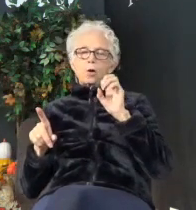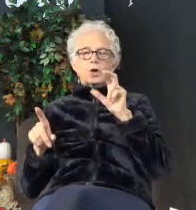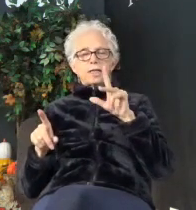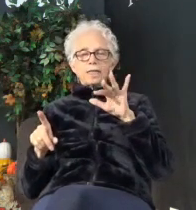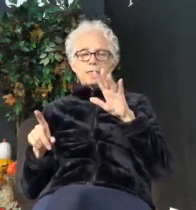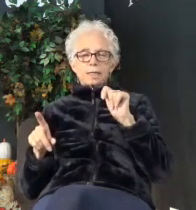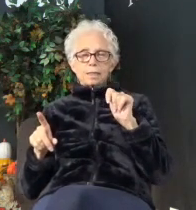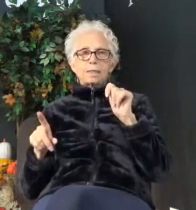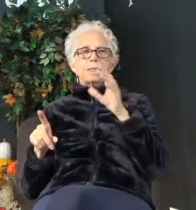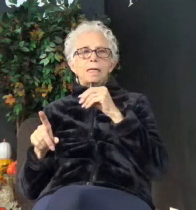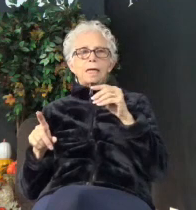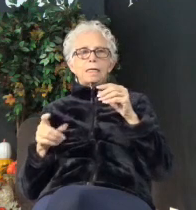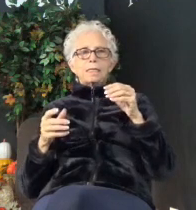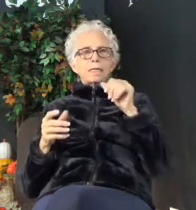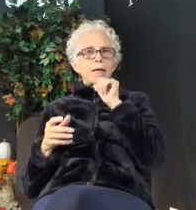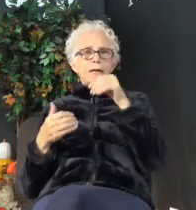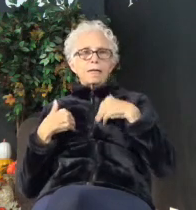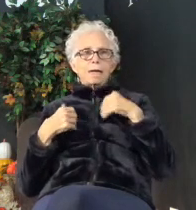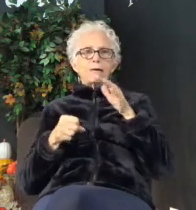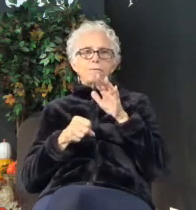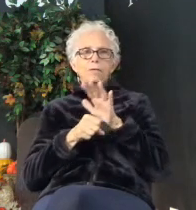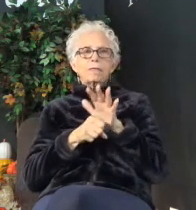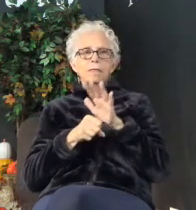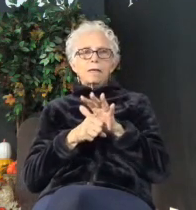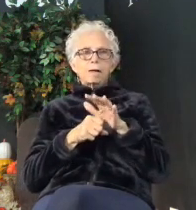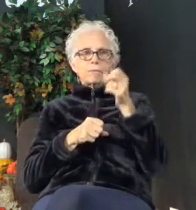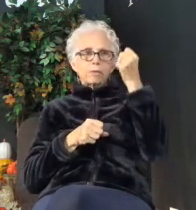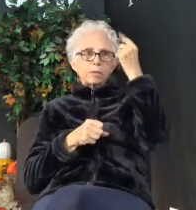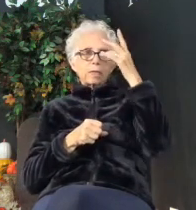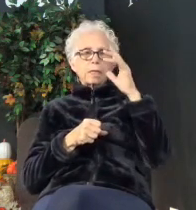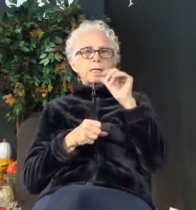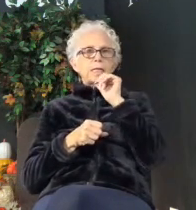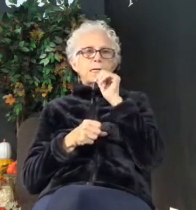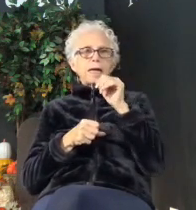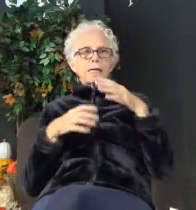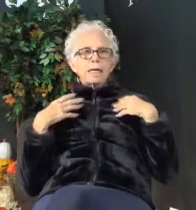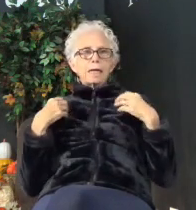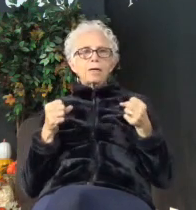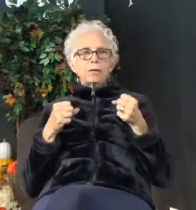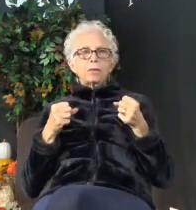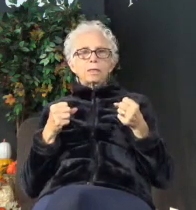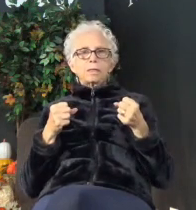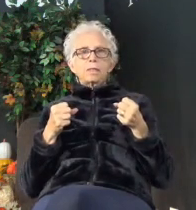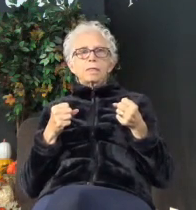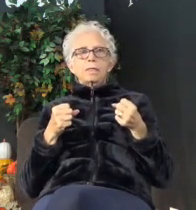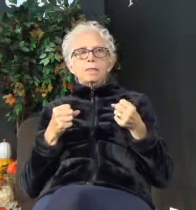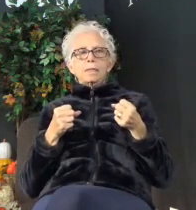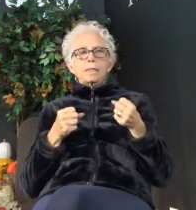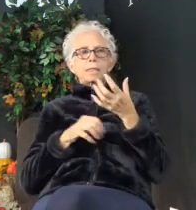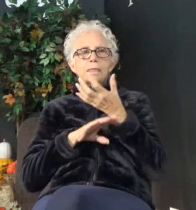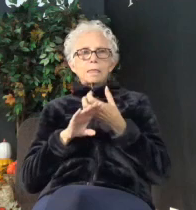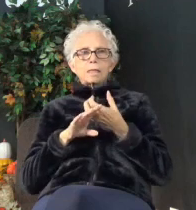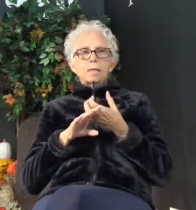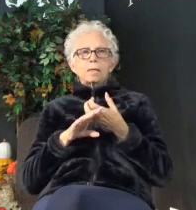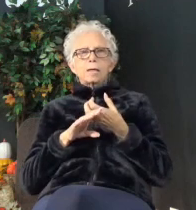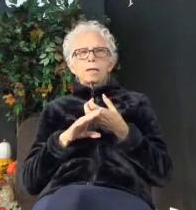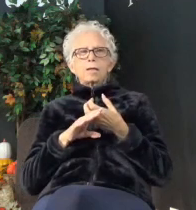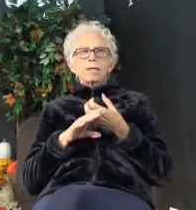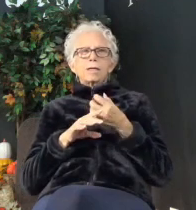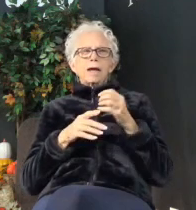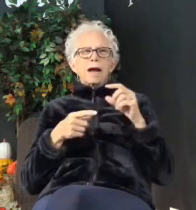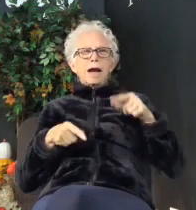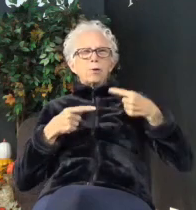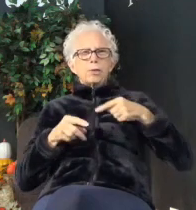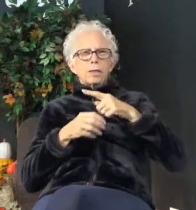understanding. Such a person has unhealthy desire to quibble over the meaning of words. This stirs up